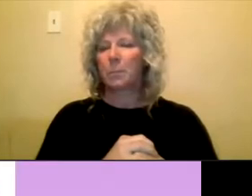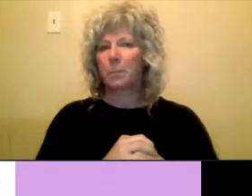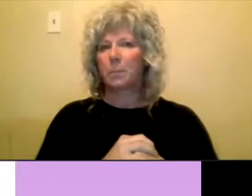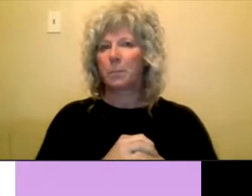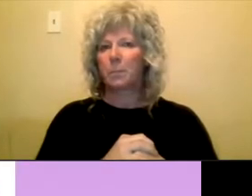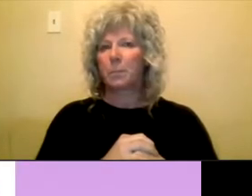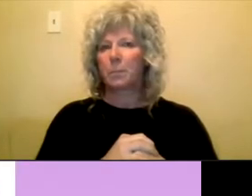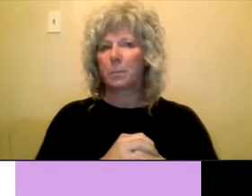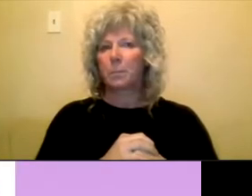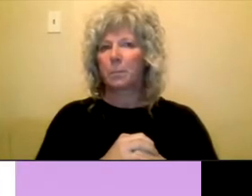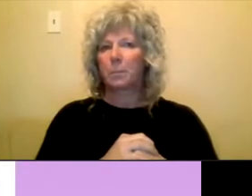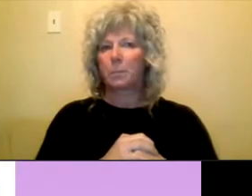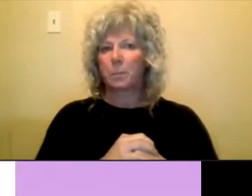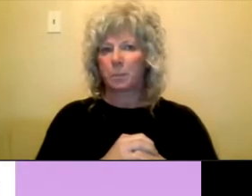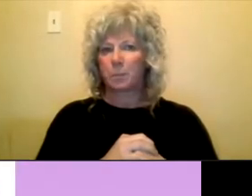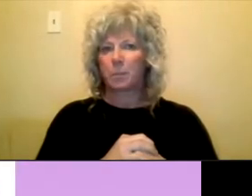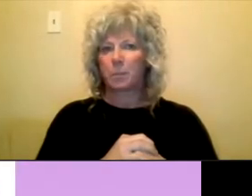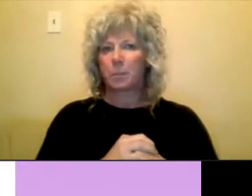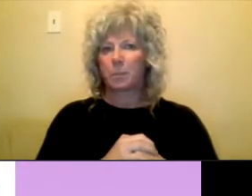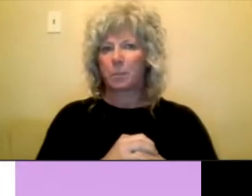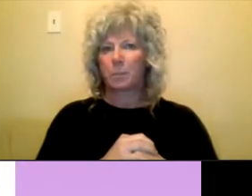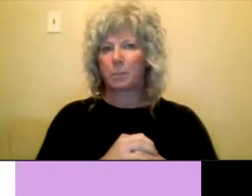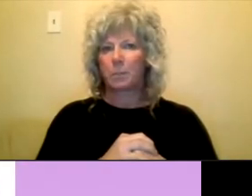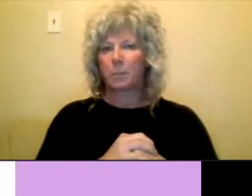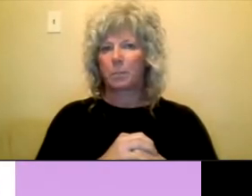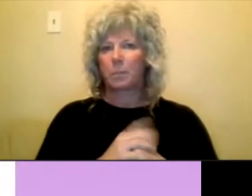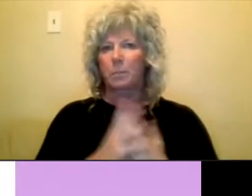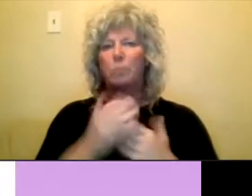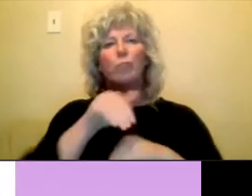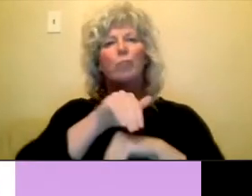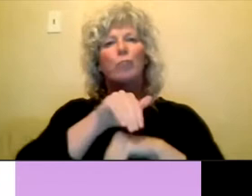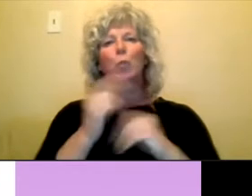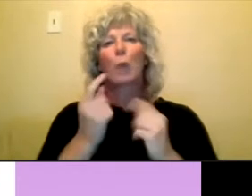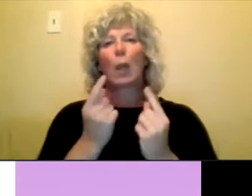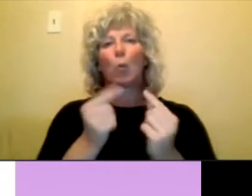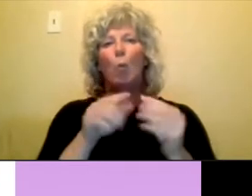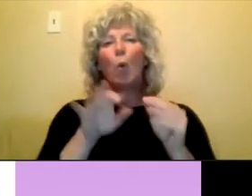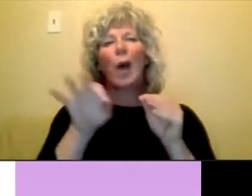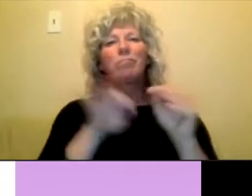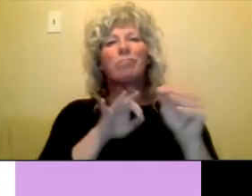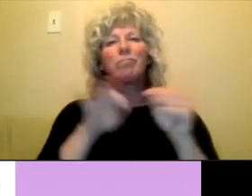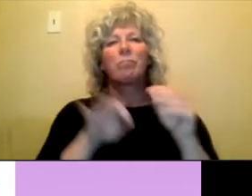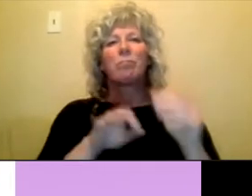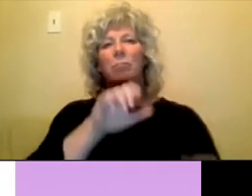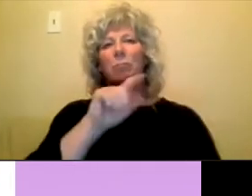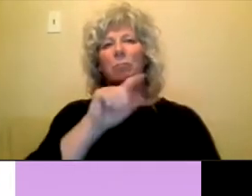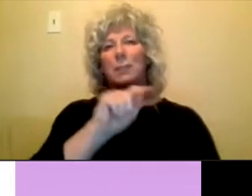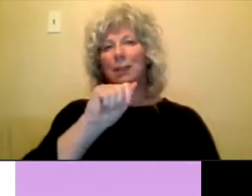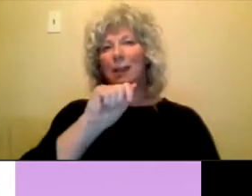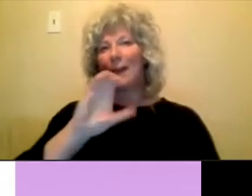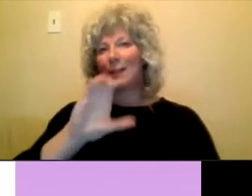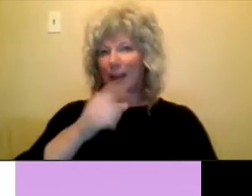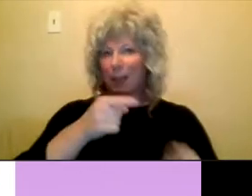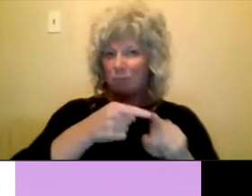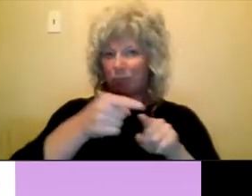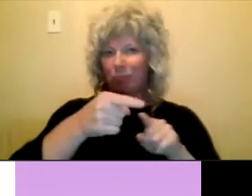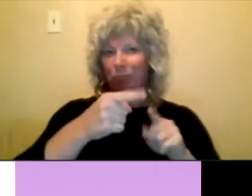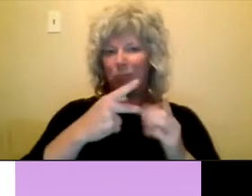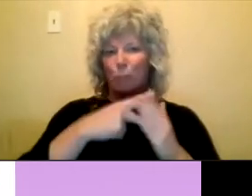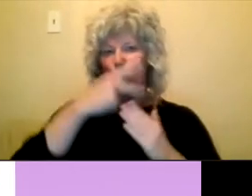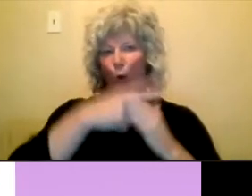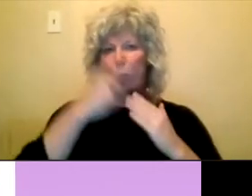we're going to be basically going through an overview of the TAC Indigenous Arts program and then